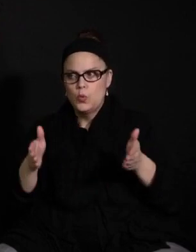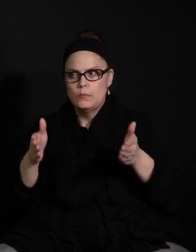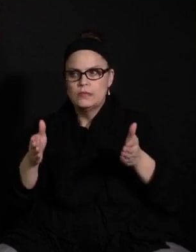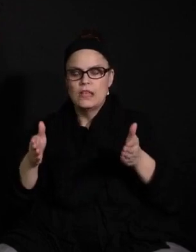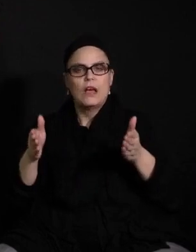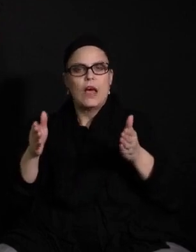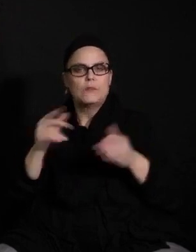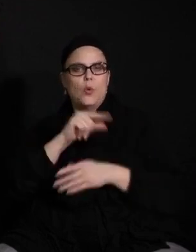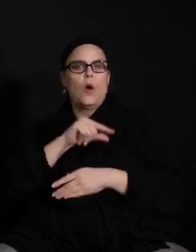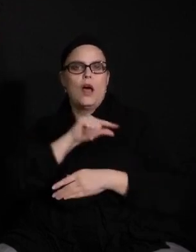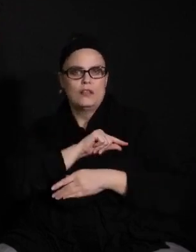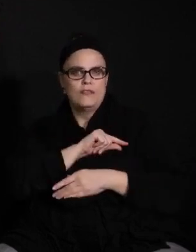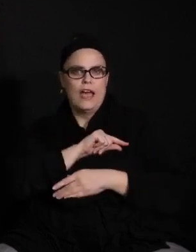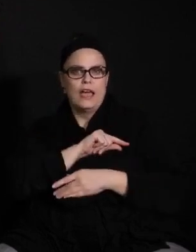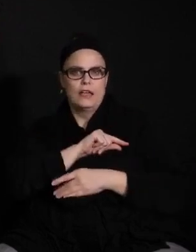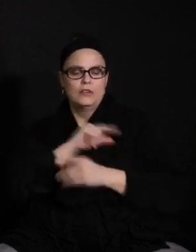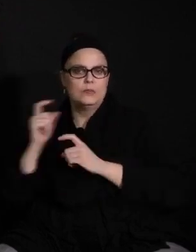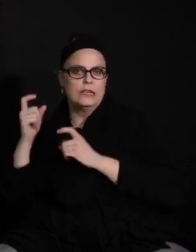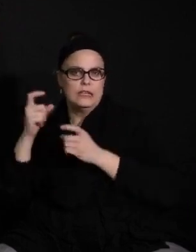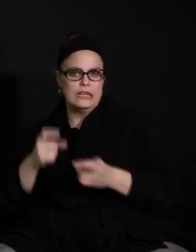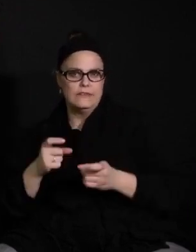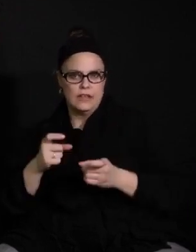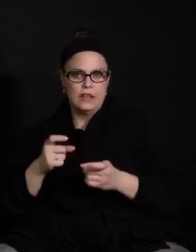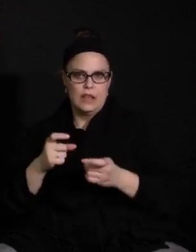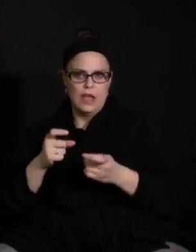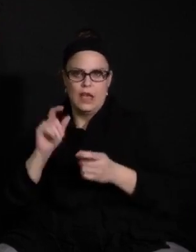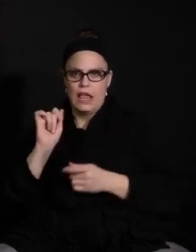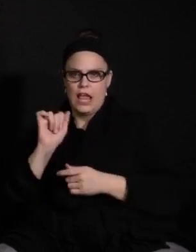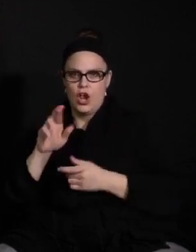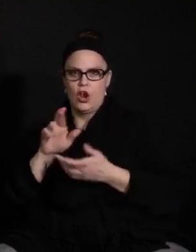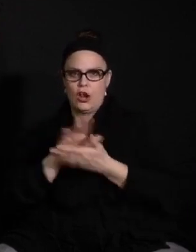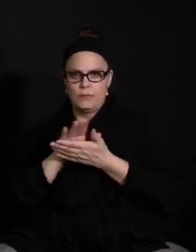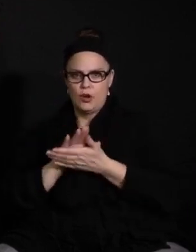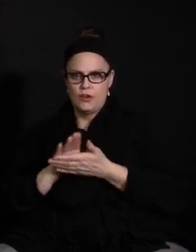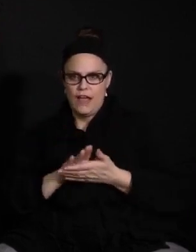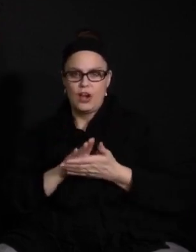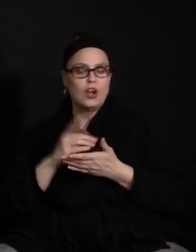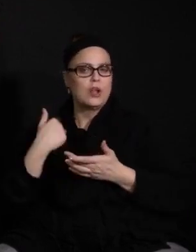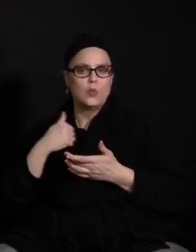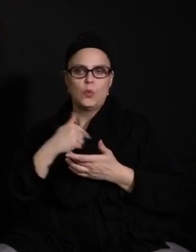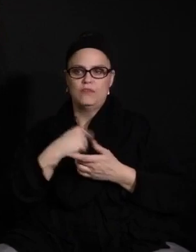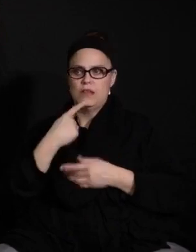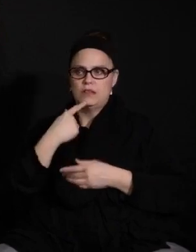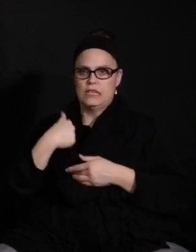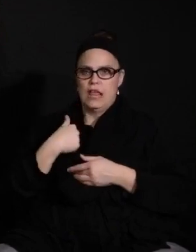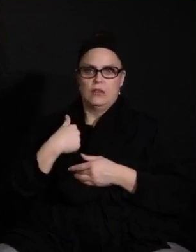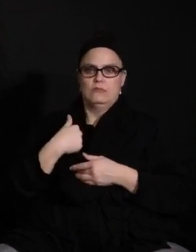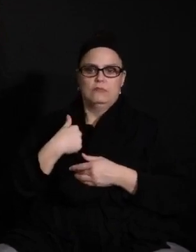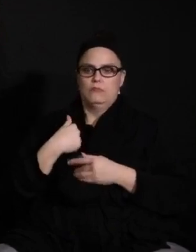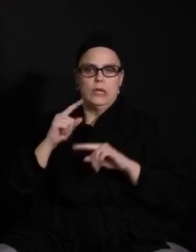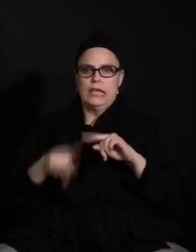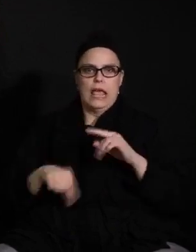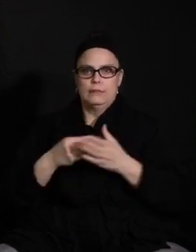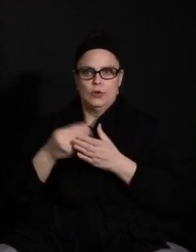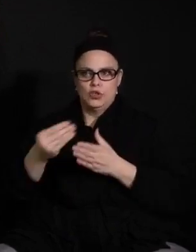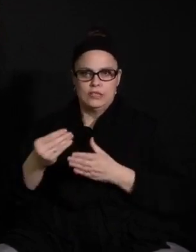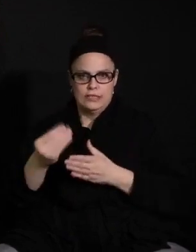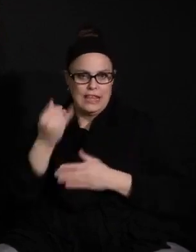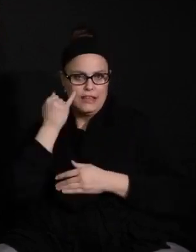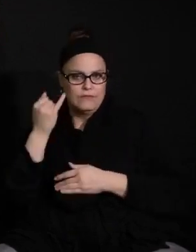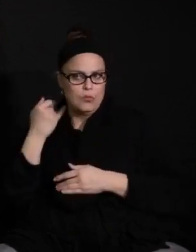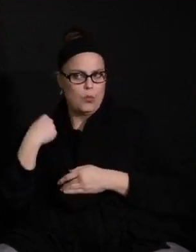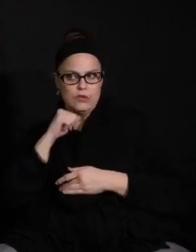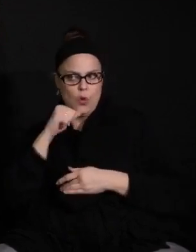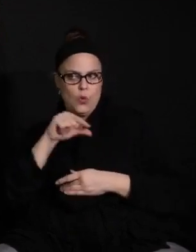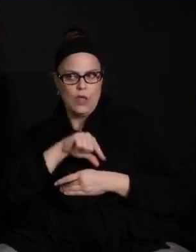STPS. And we've been told that we are not allowed to use the school or program funds to purchase air purifiers for rooms that do not qualify. Kind